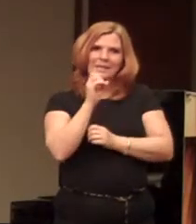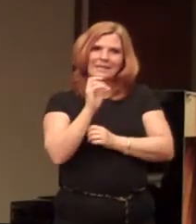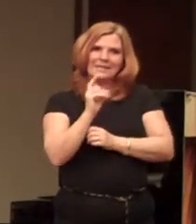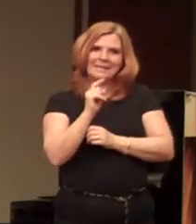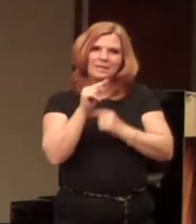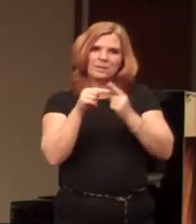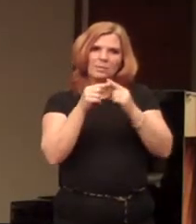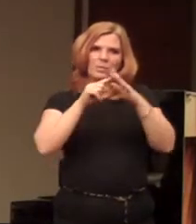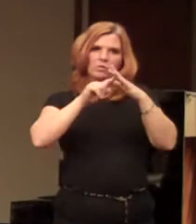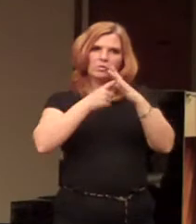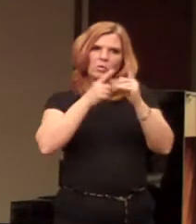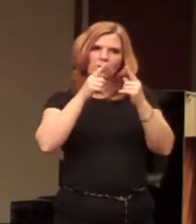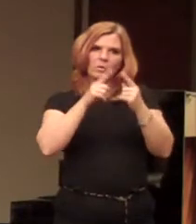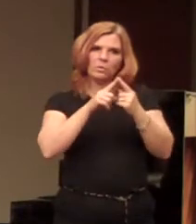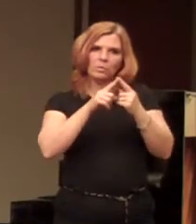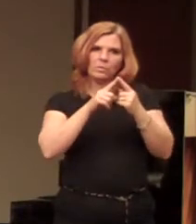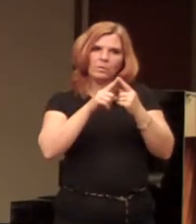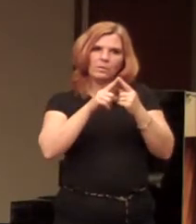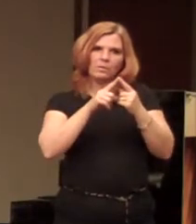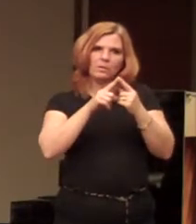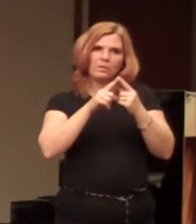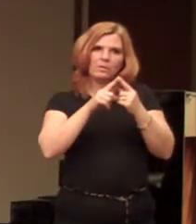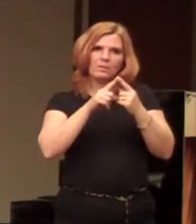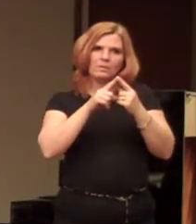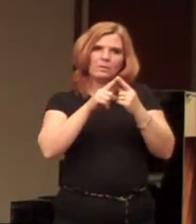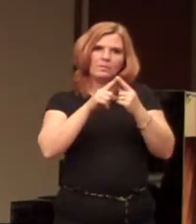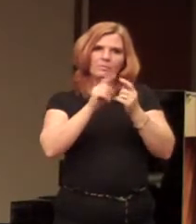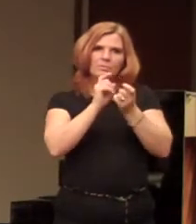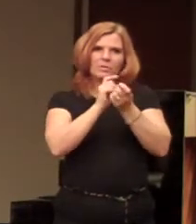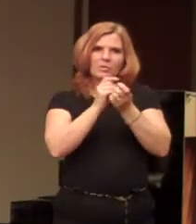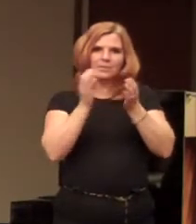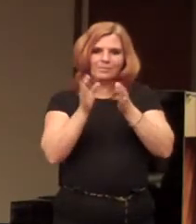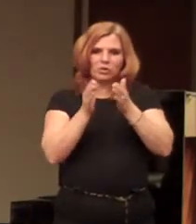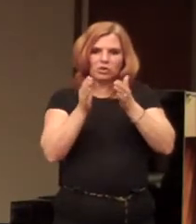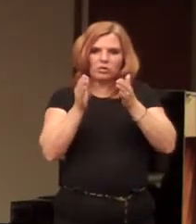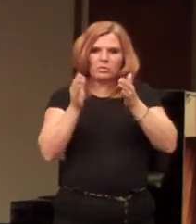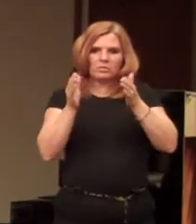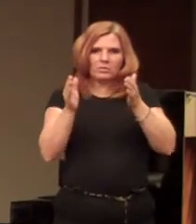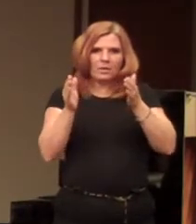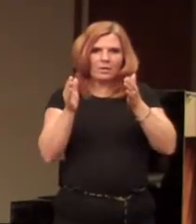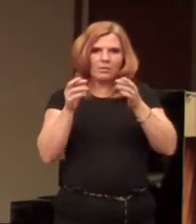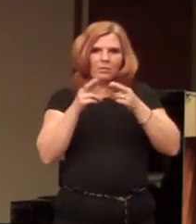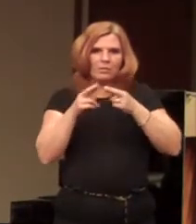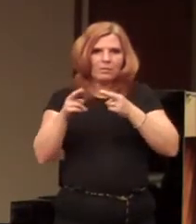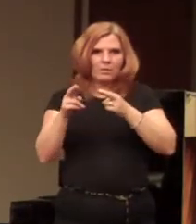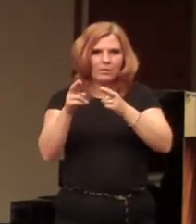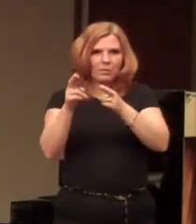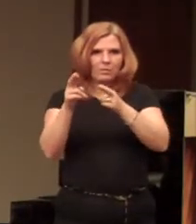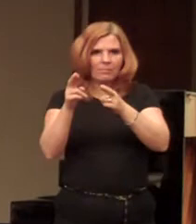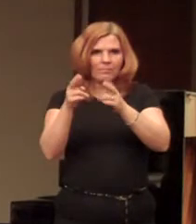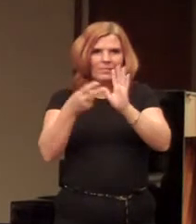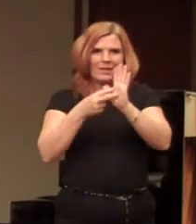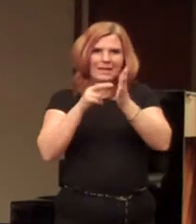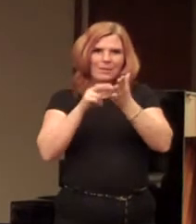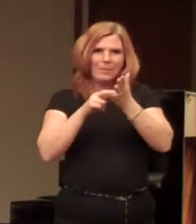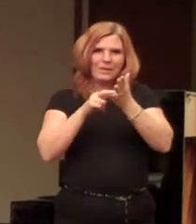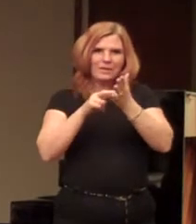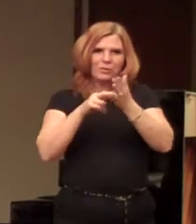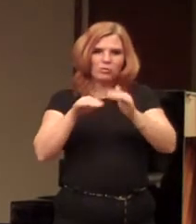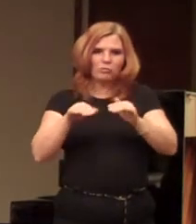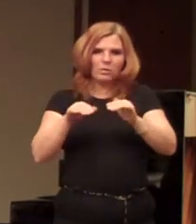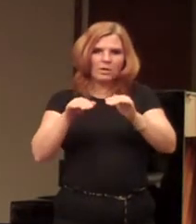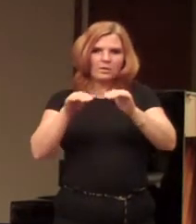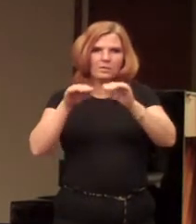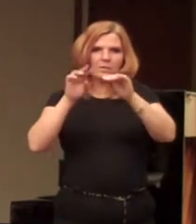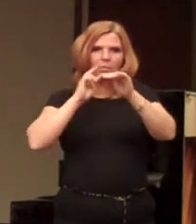when you start to what's called channelize the river. And channelizing the river means that you raise